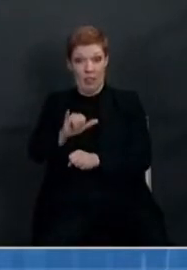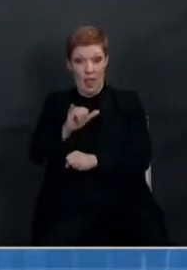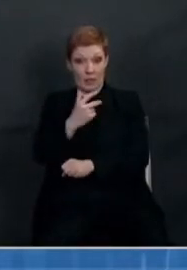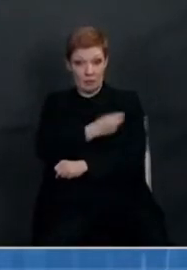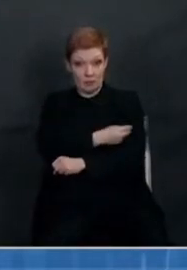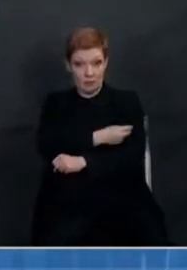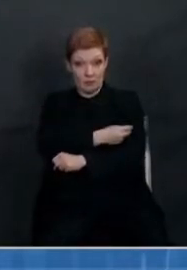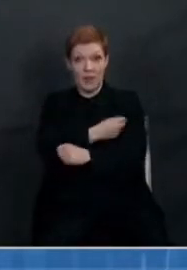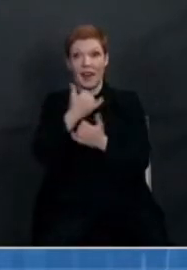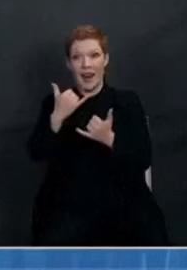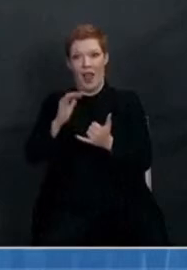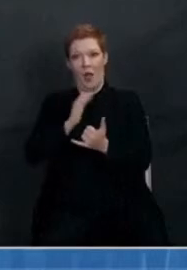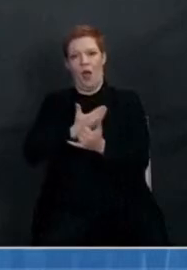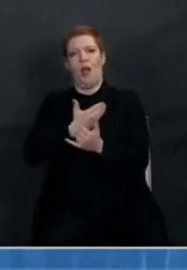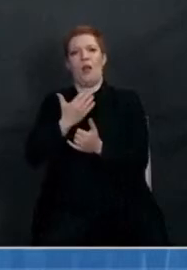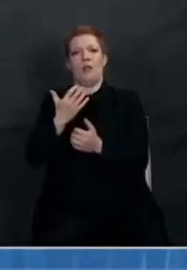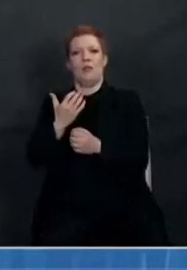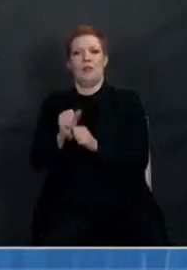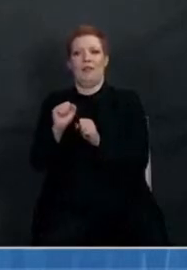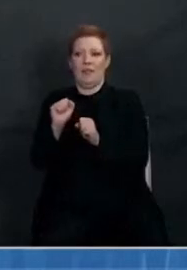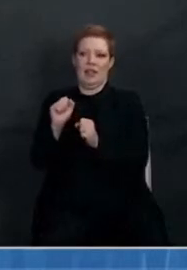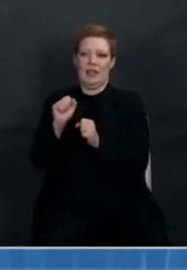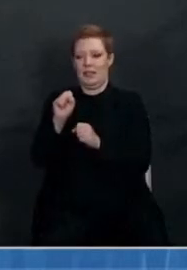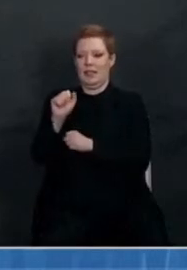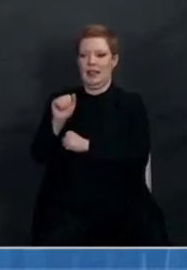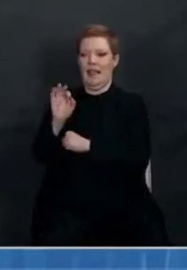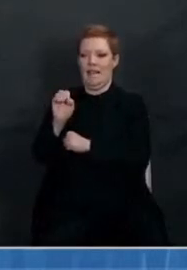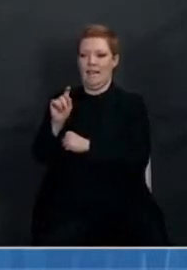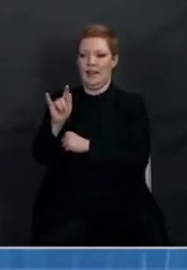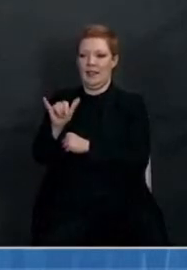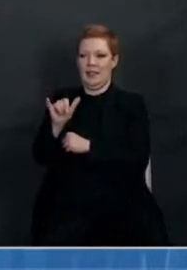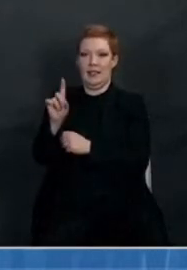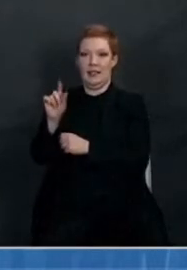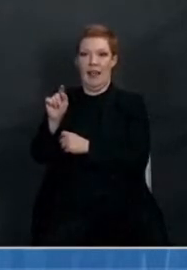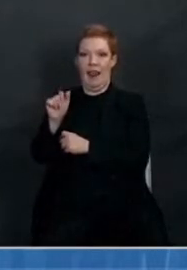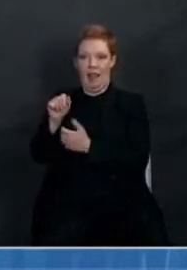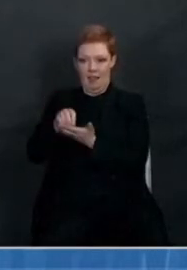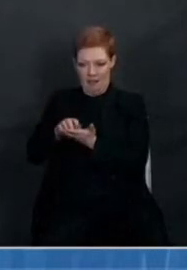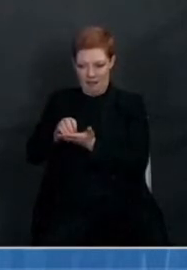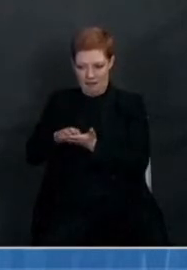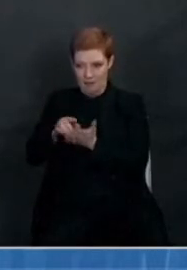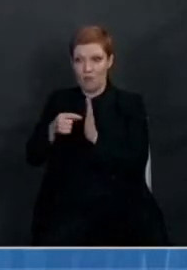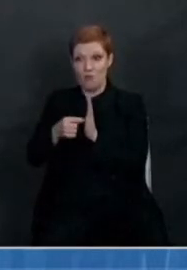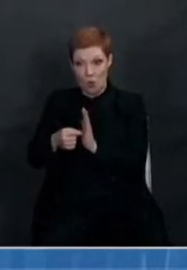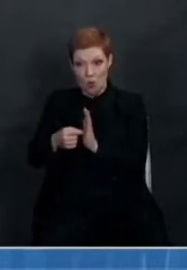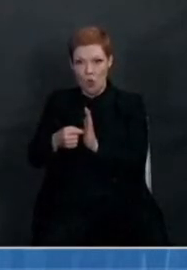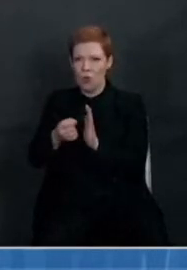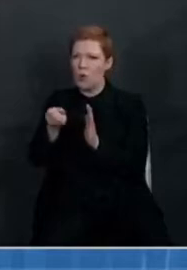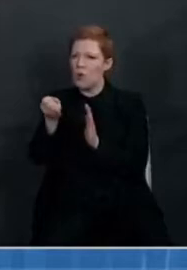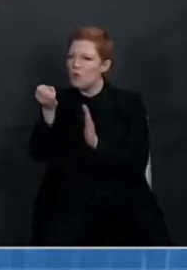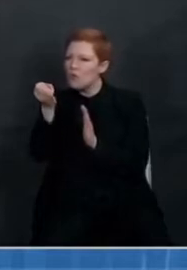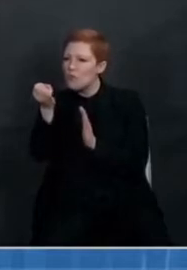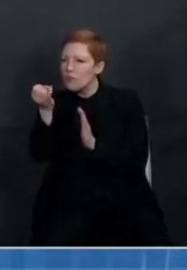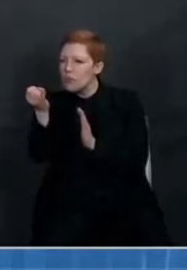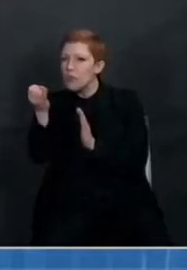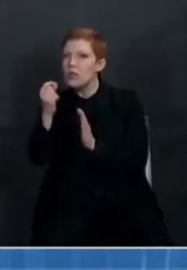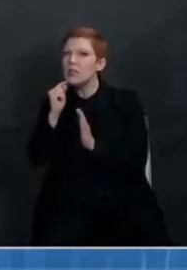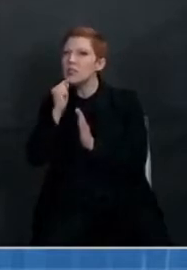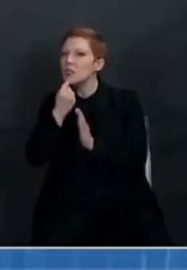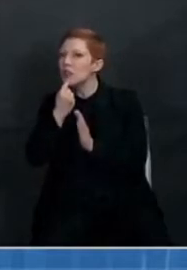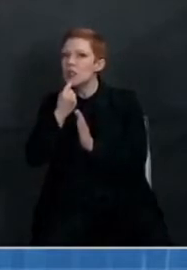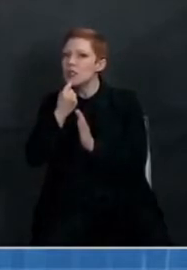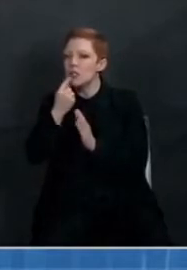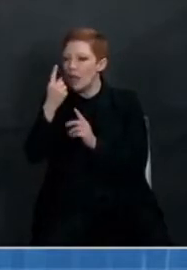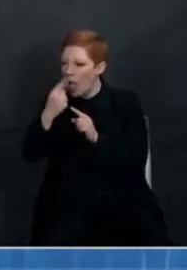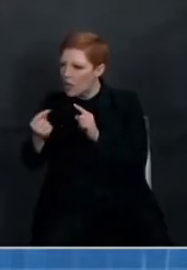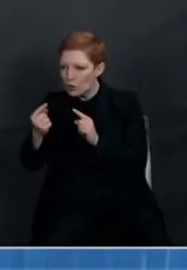continue to show that vaccines are safe, with no new safety signals and rates of rare and rare serious adverse events